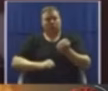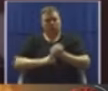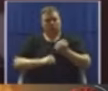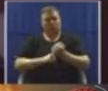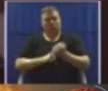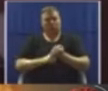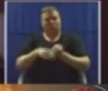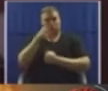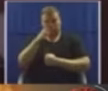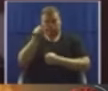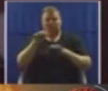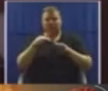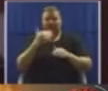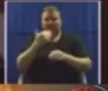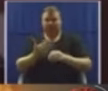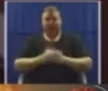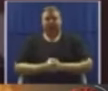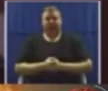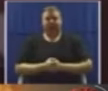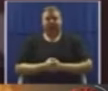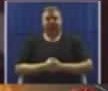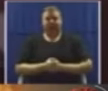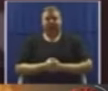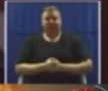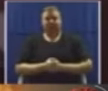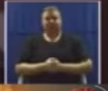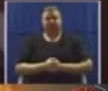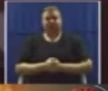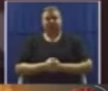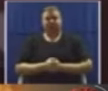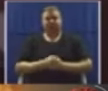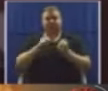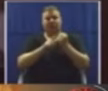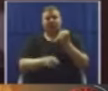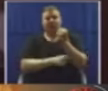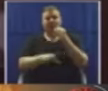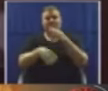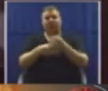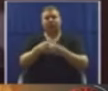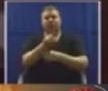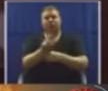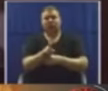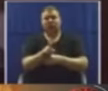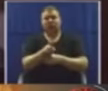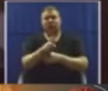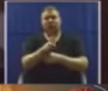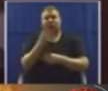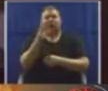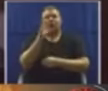the right people. Thank you very much. The Honorable, the last supplementary question will be